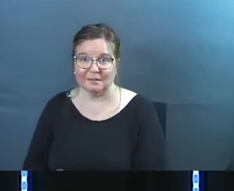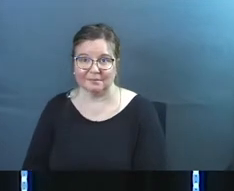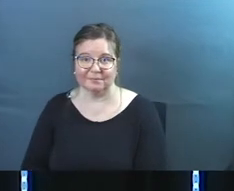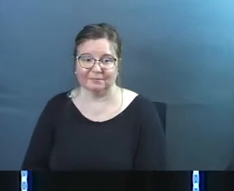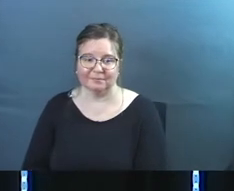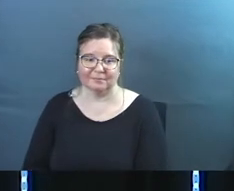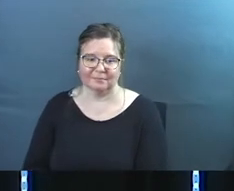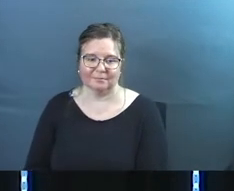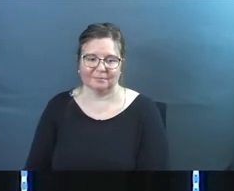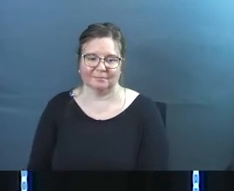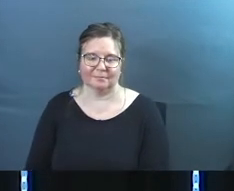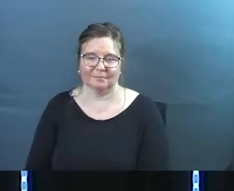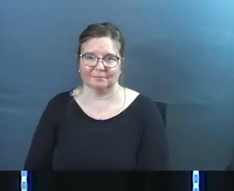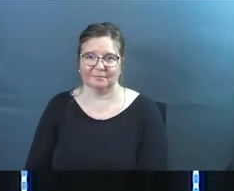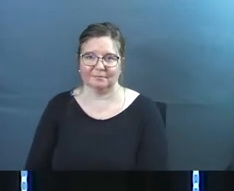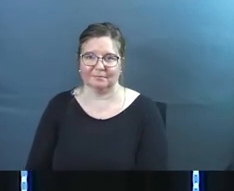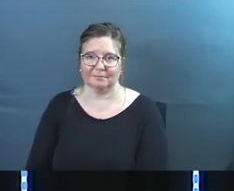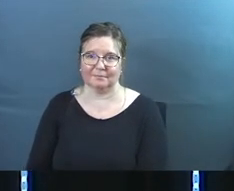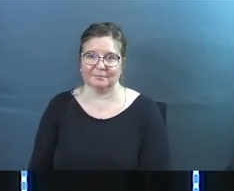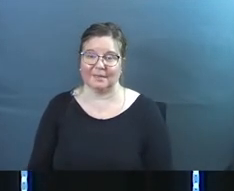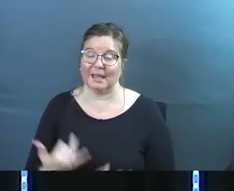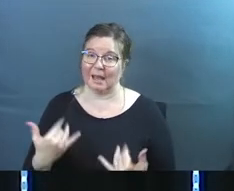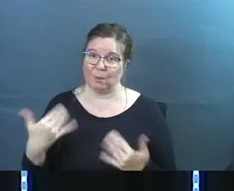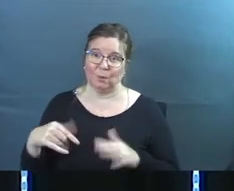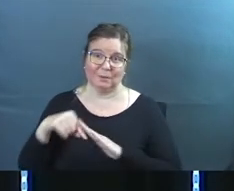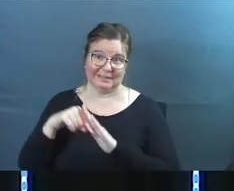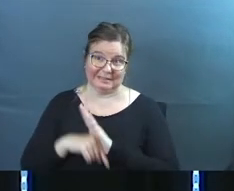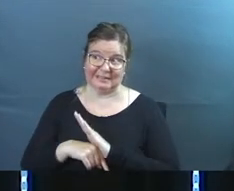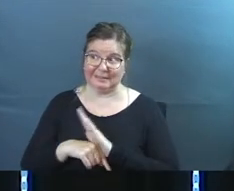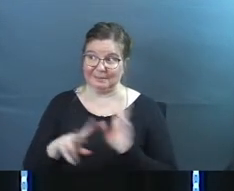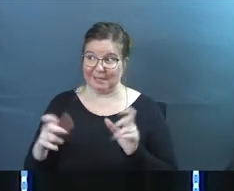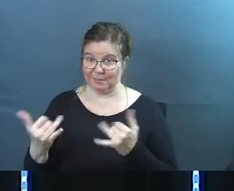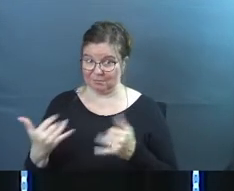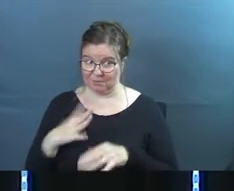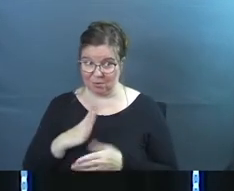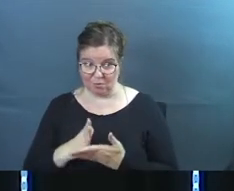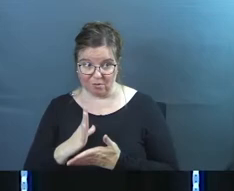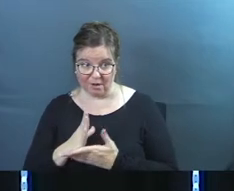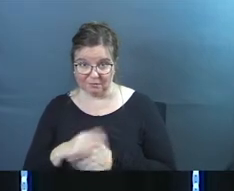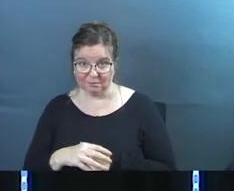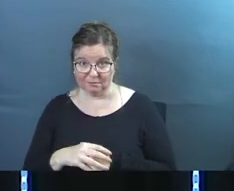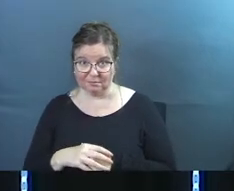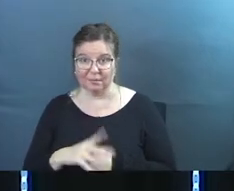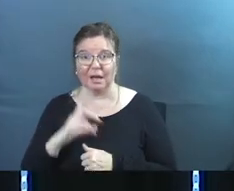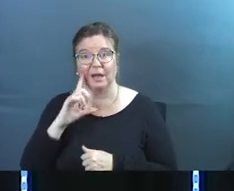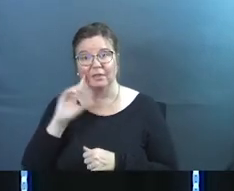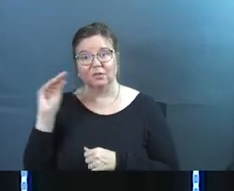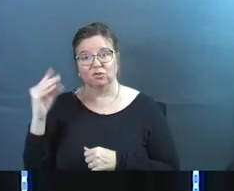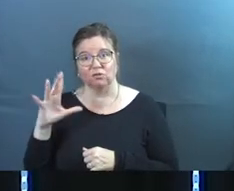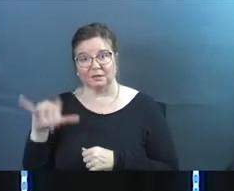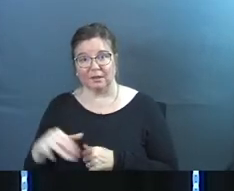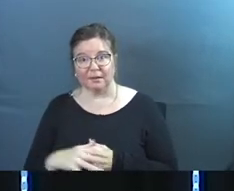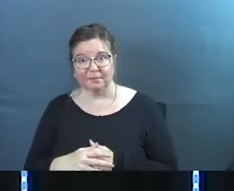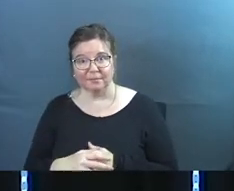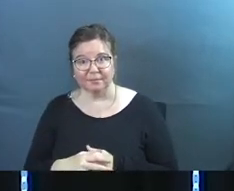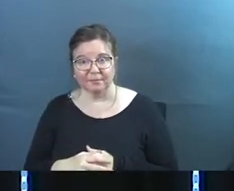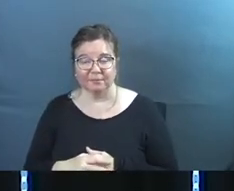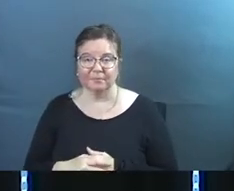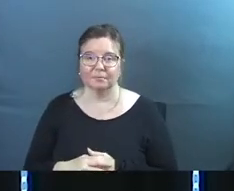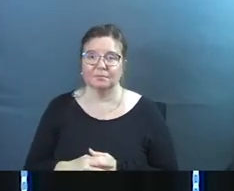I'm way in the deep end of the pool here we are right I think there's grace in all that